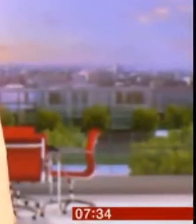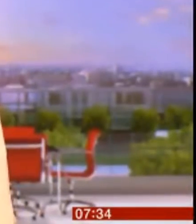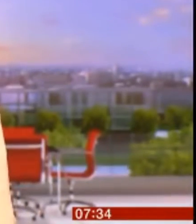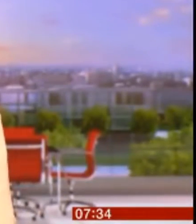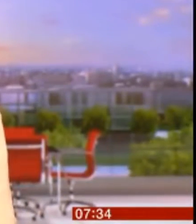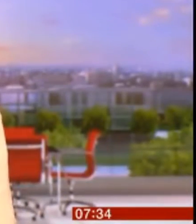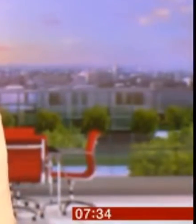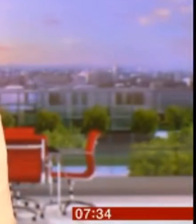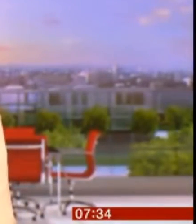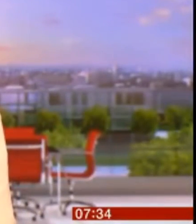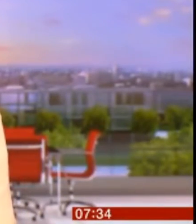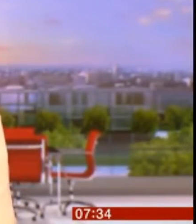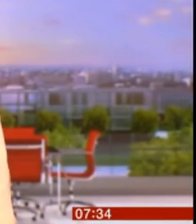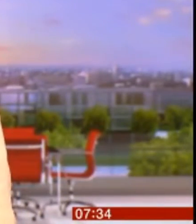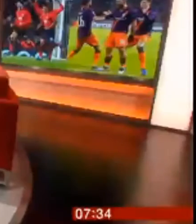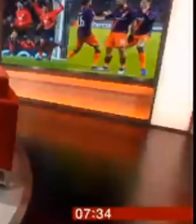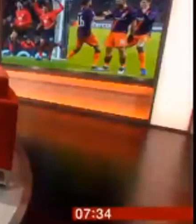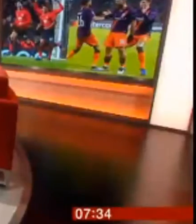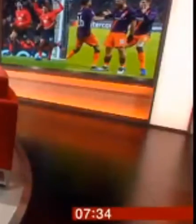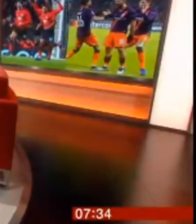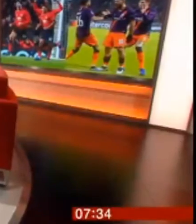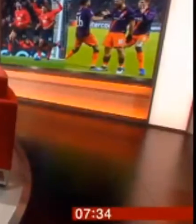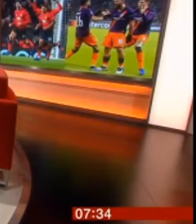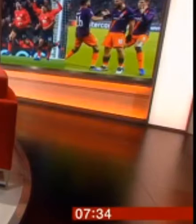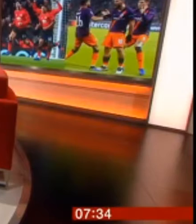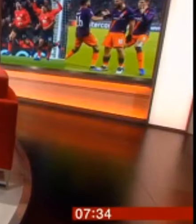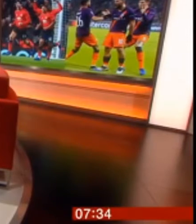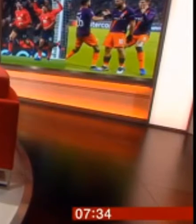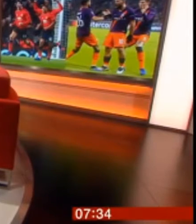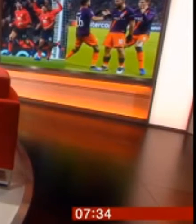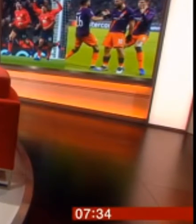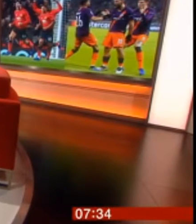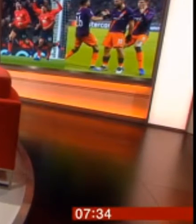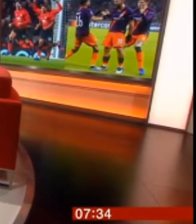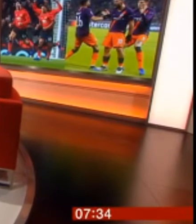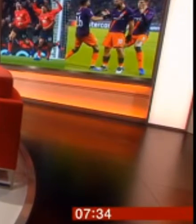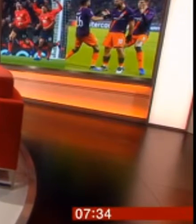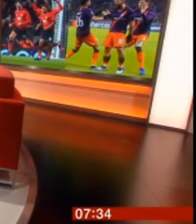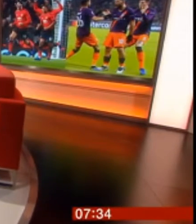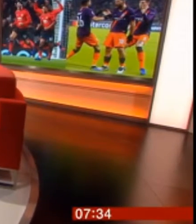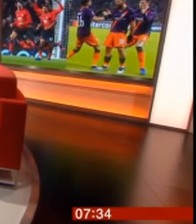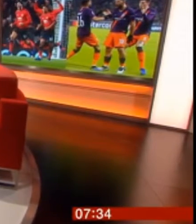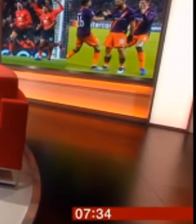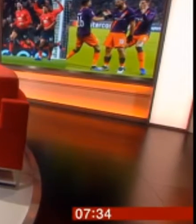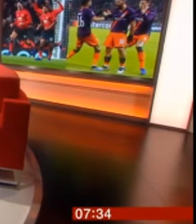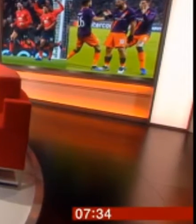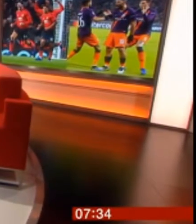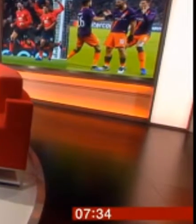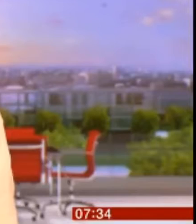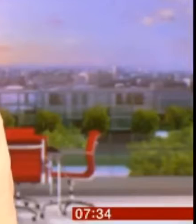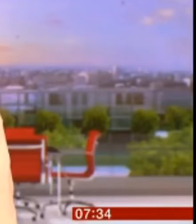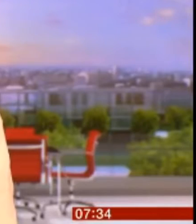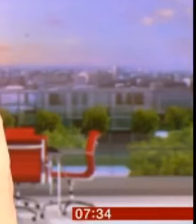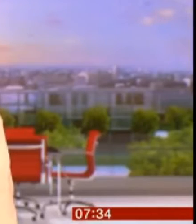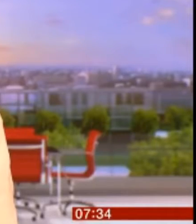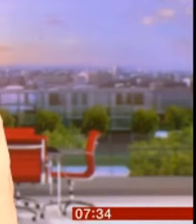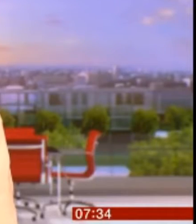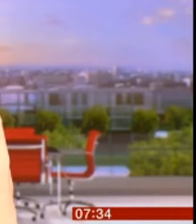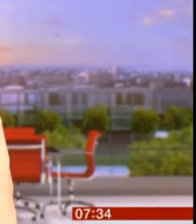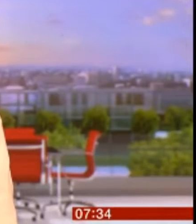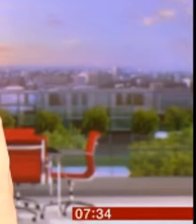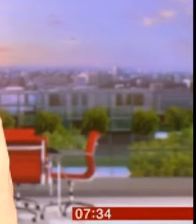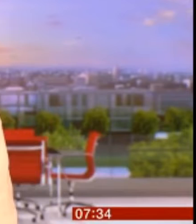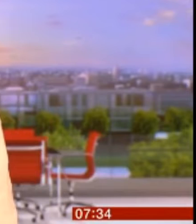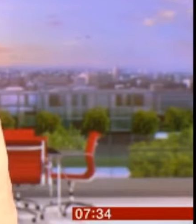piece coming up for about last night's game, both games. But actually, watch Jose Mourinho celebrate the goal. But also, watch